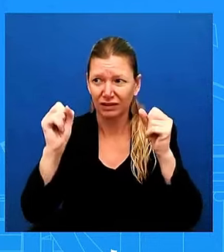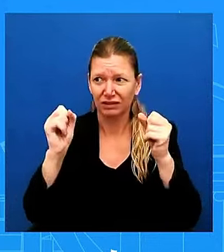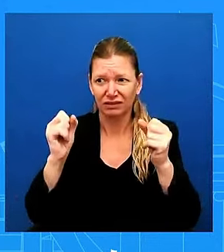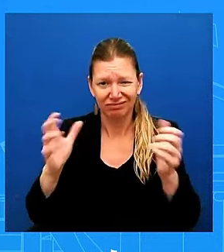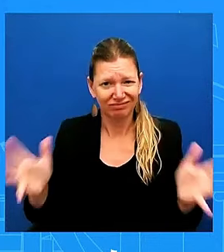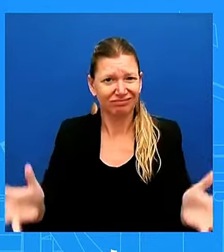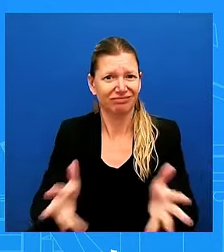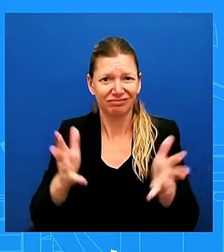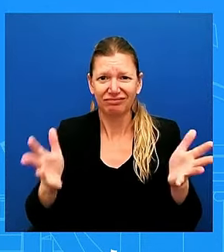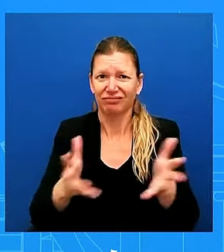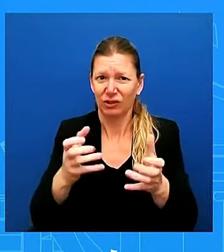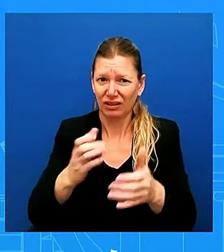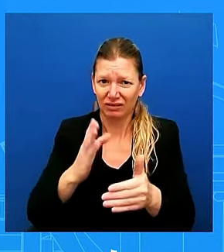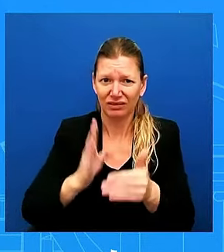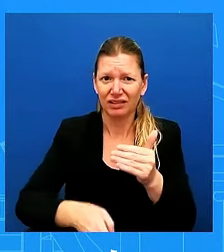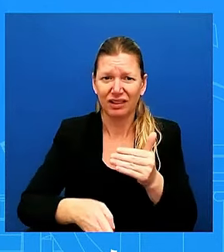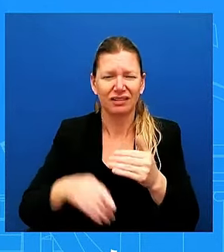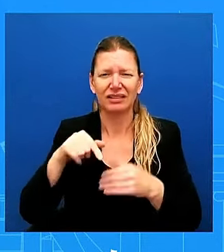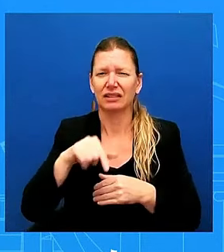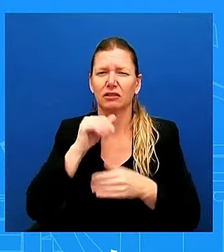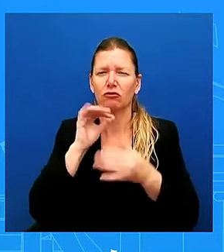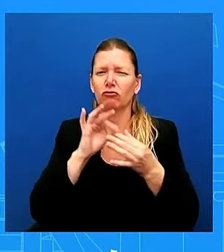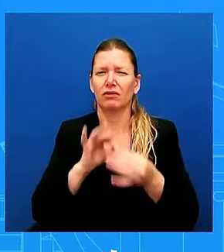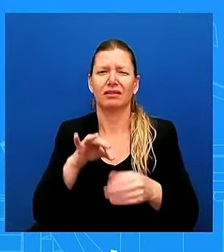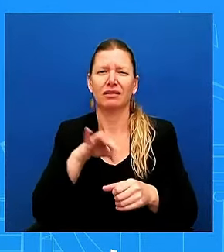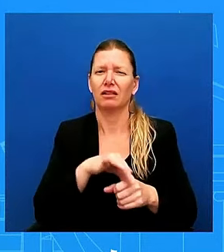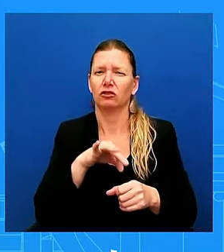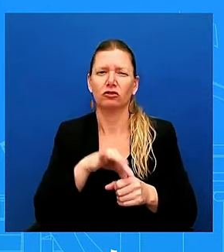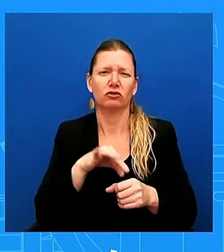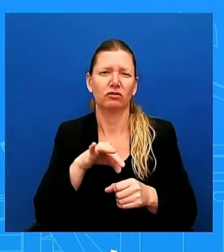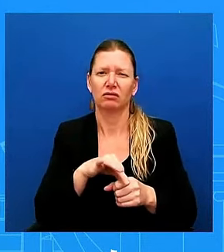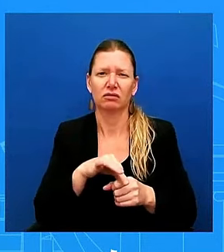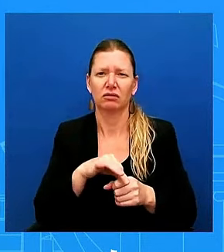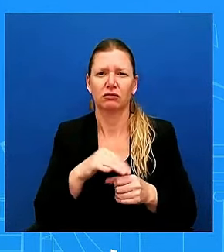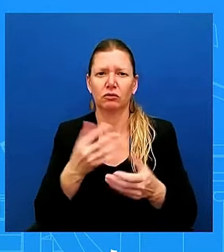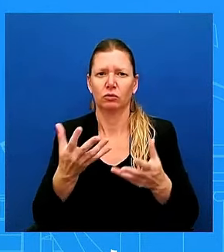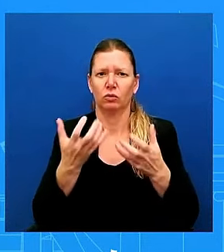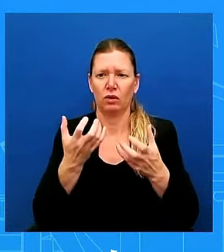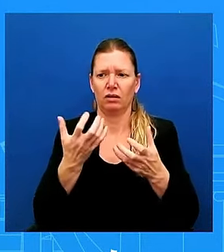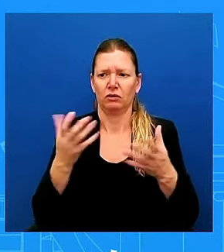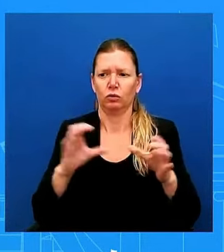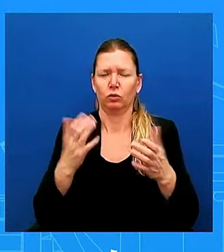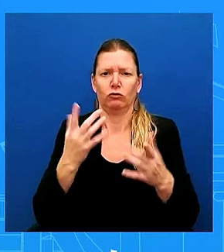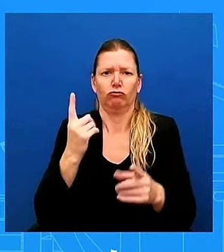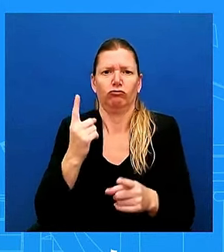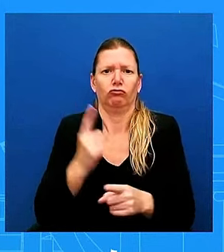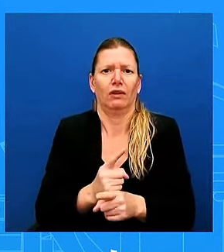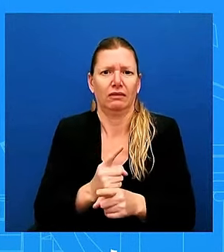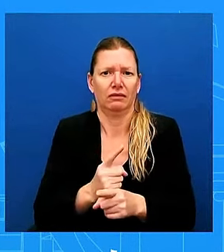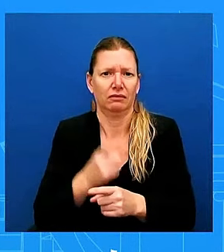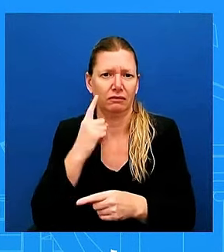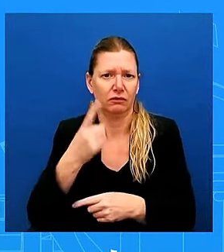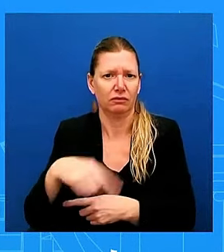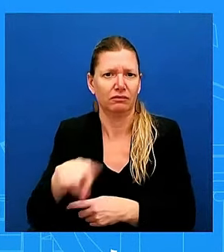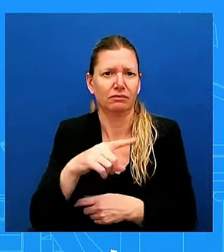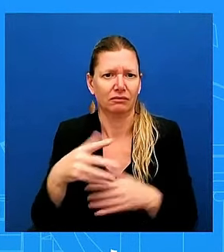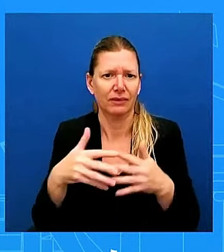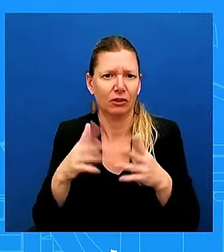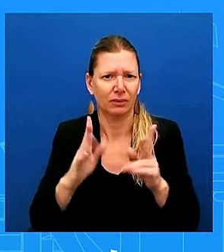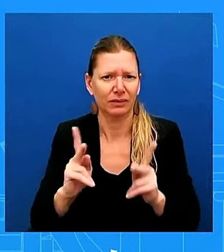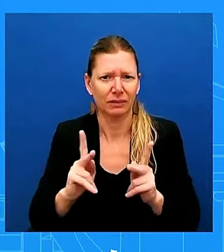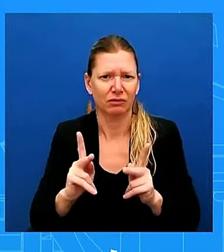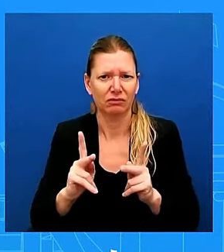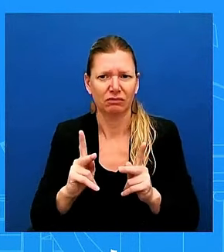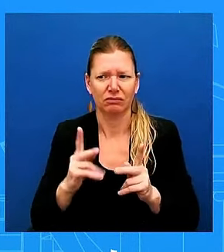thing to do, uh, for, um, uh, for workers, again, who, who deserve, uh, higher wages, who deserve,